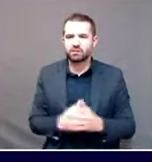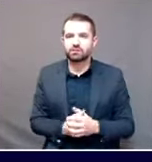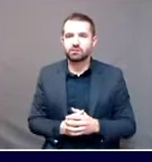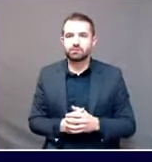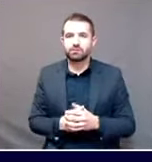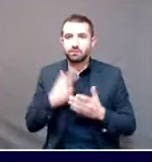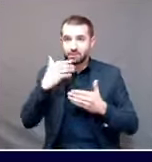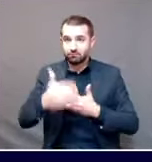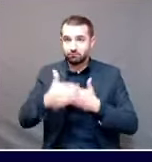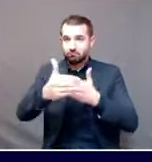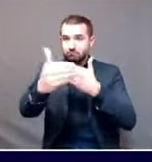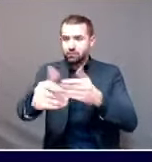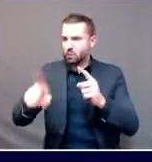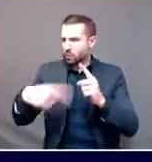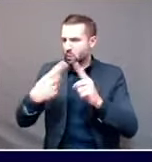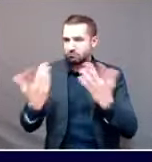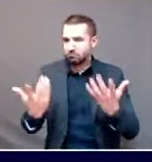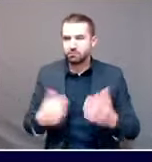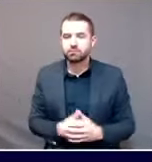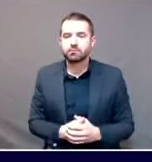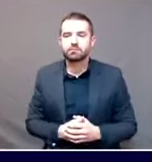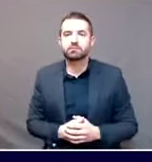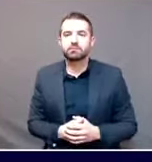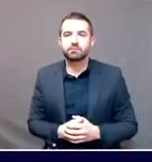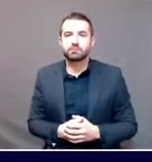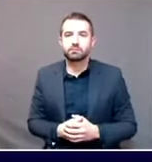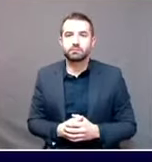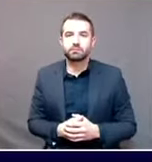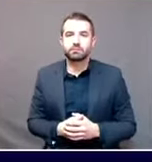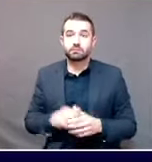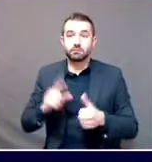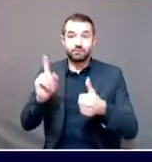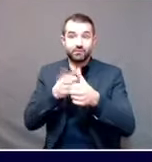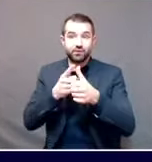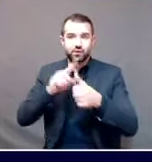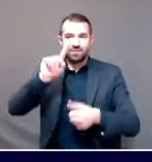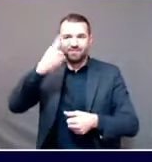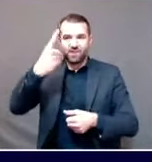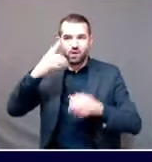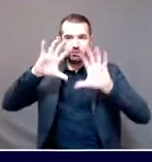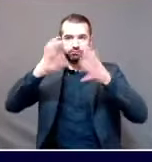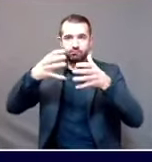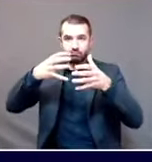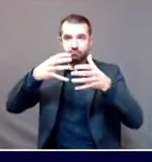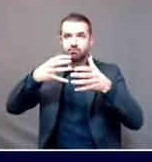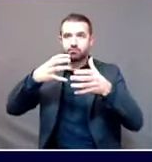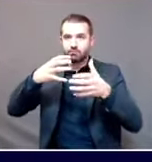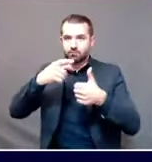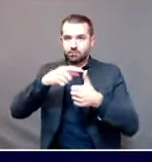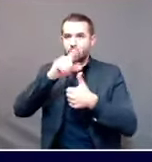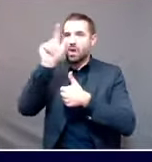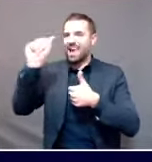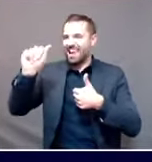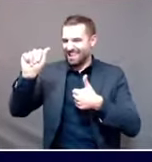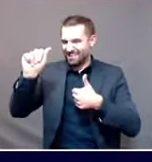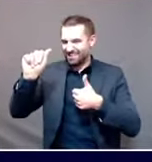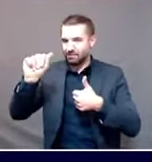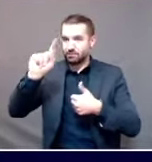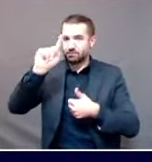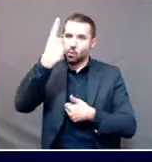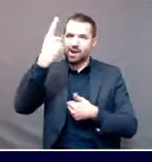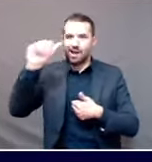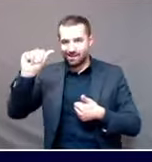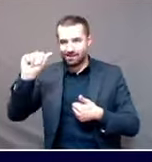1A of healthcare providers and healthcare providers being a deliberately broad term for anybody